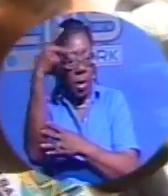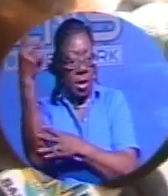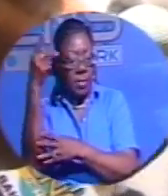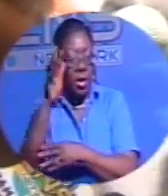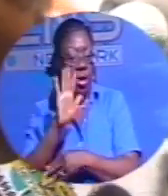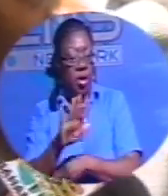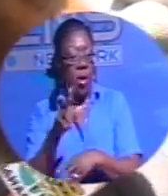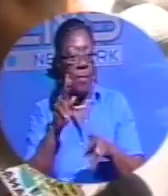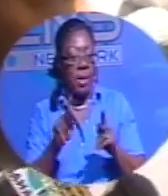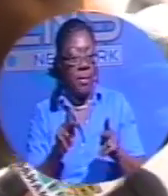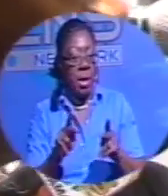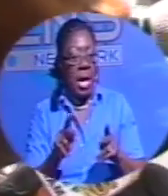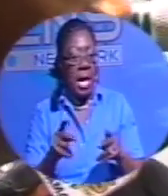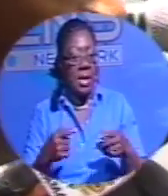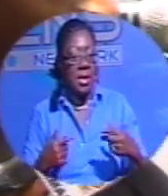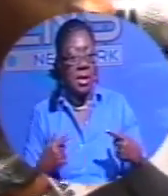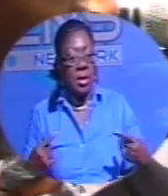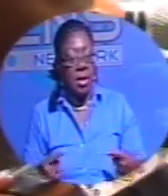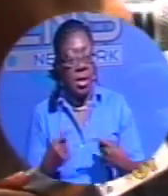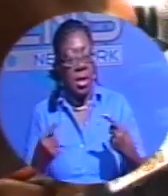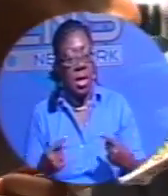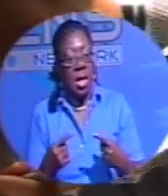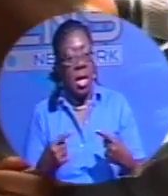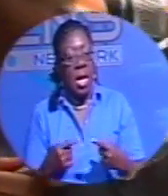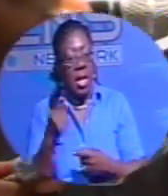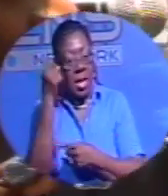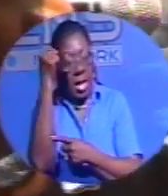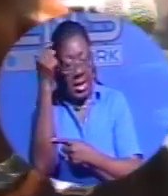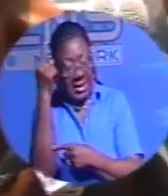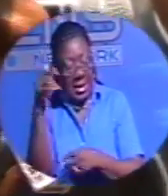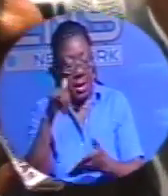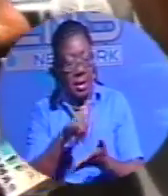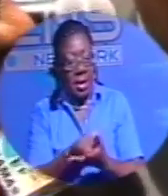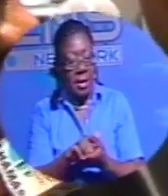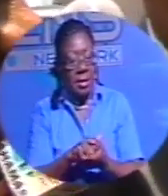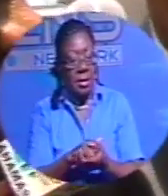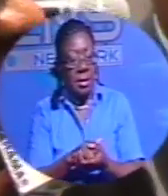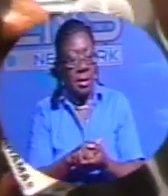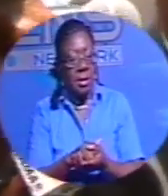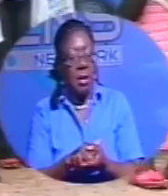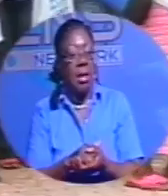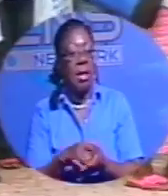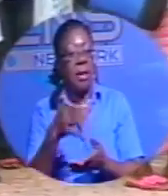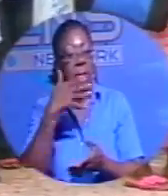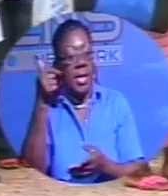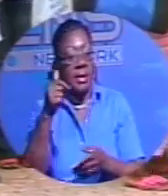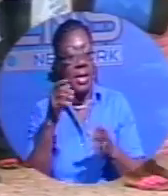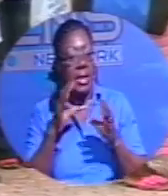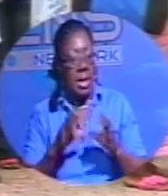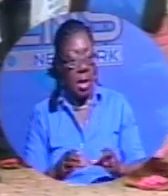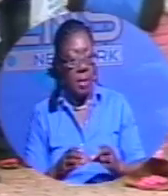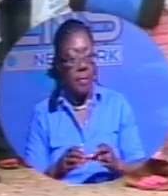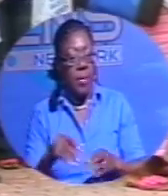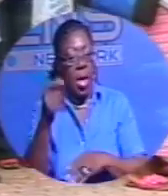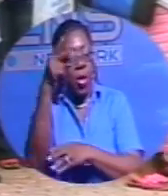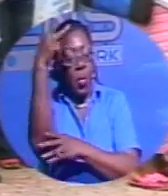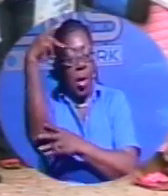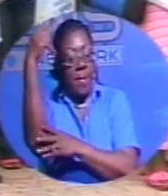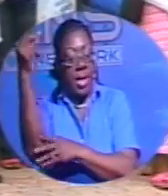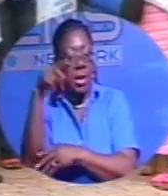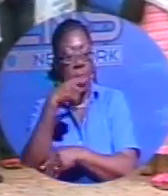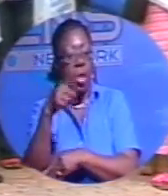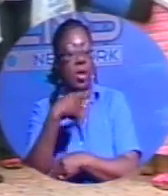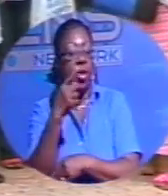people are suffering. I do understand that, and I am prepared to address it as best I can. The Prime Minister also advised